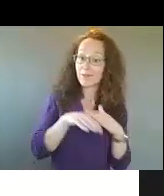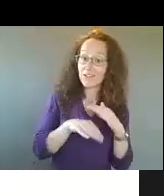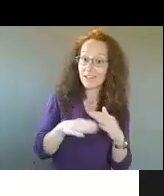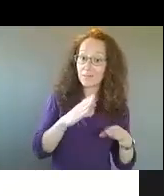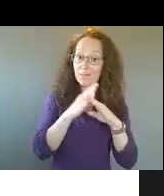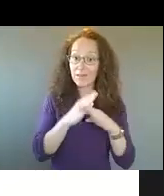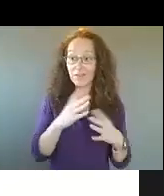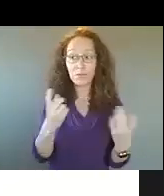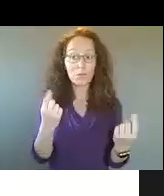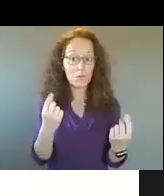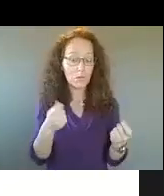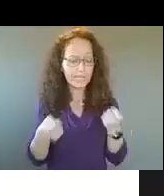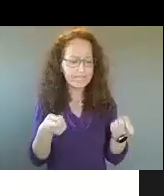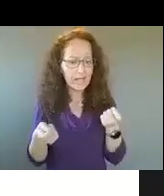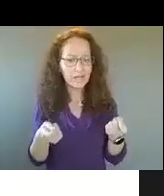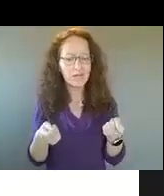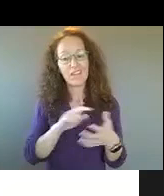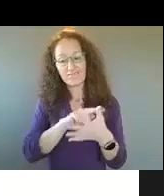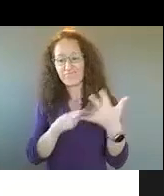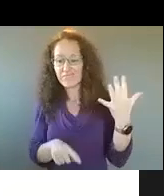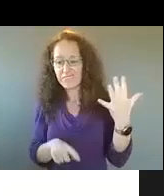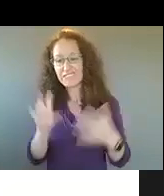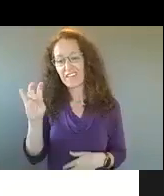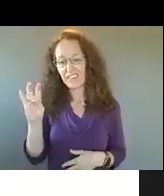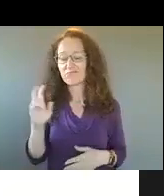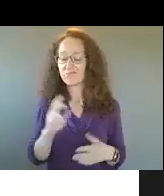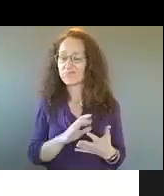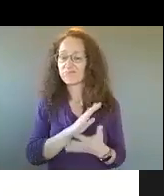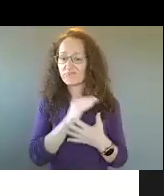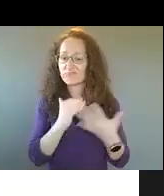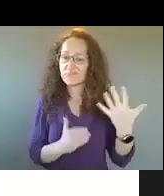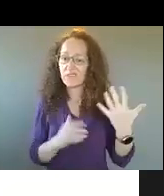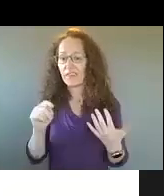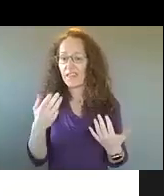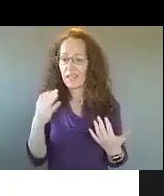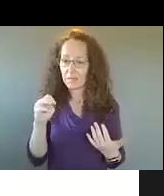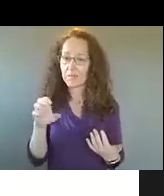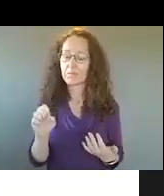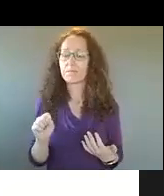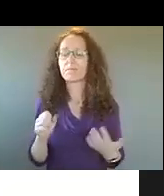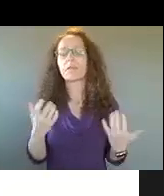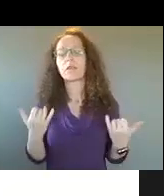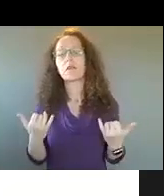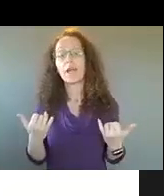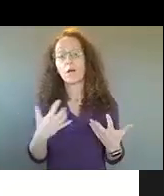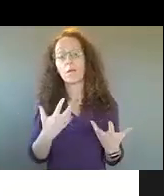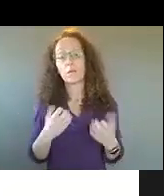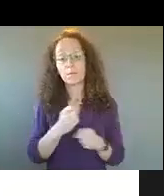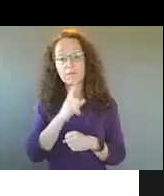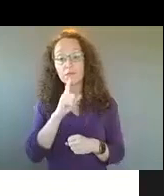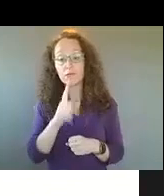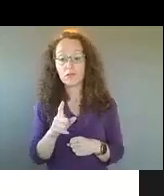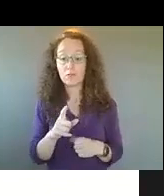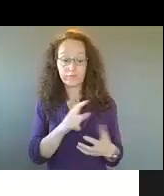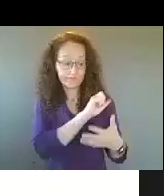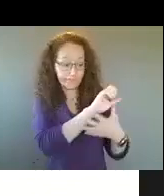so overall, those were the seven themes we heard, and, uh, we just wanted to make sure that, uh, we reported out what we